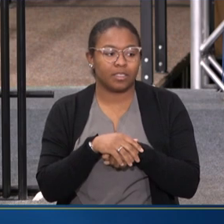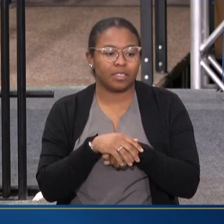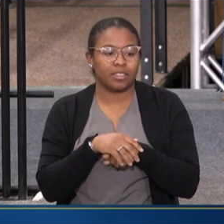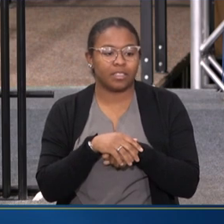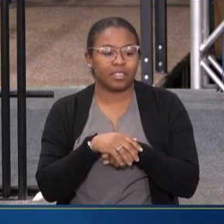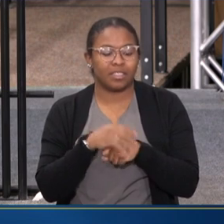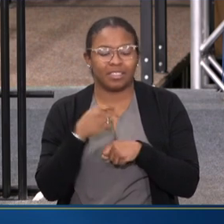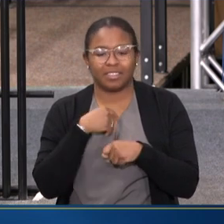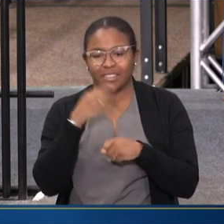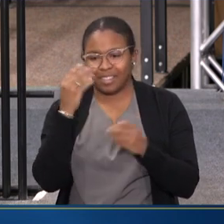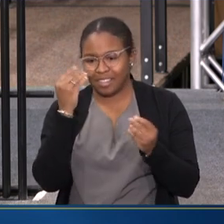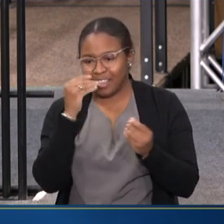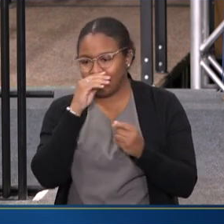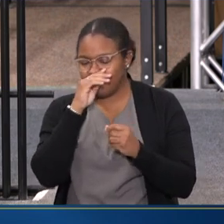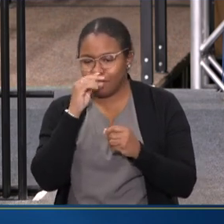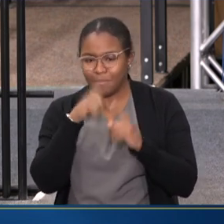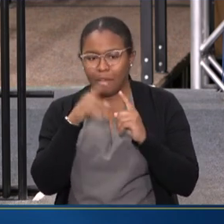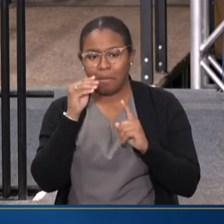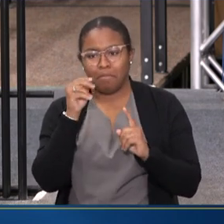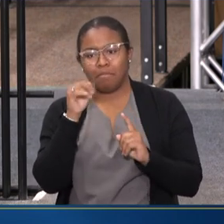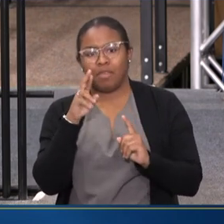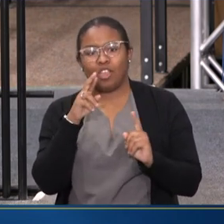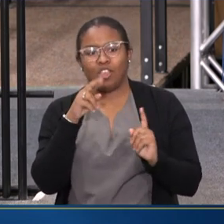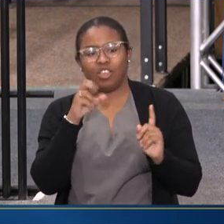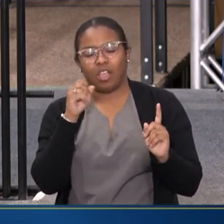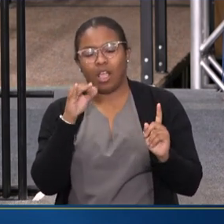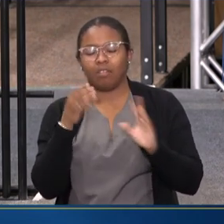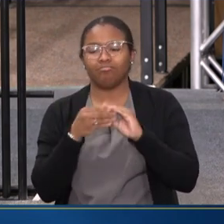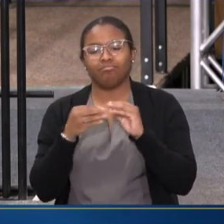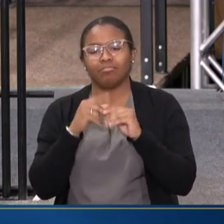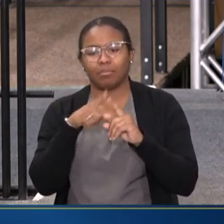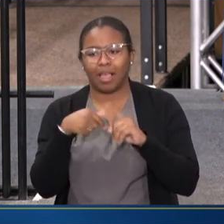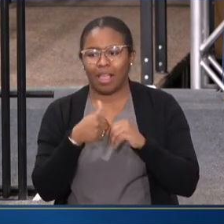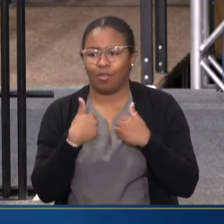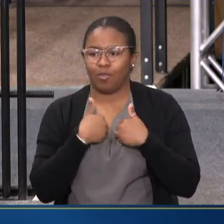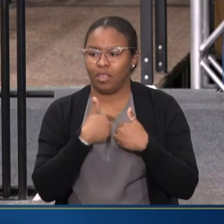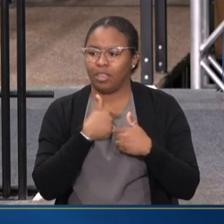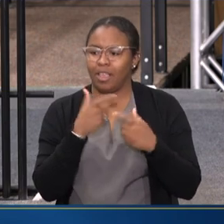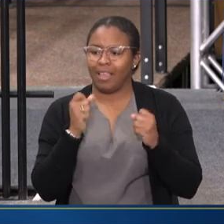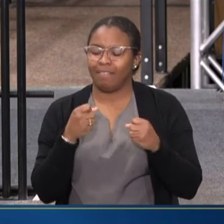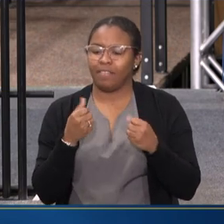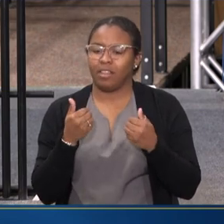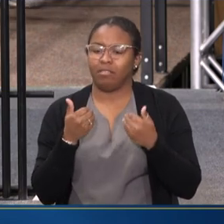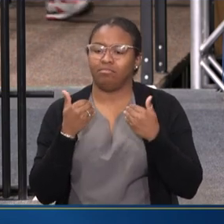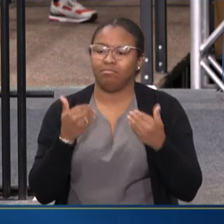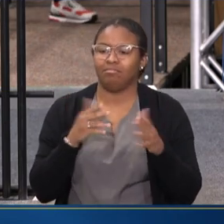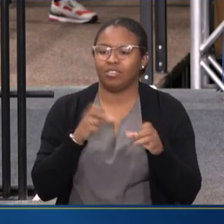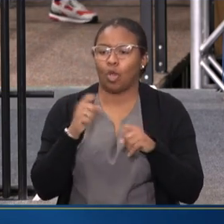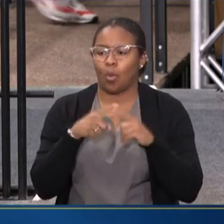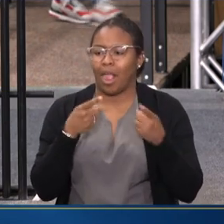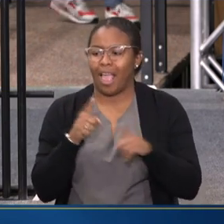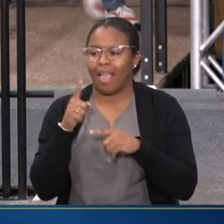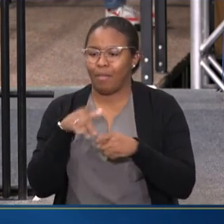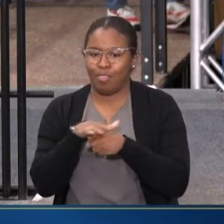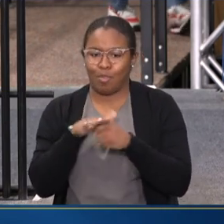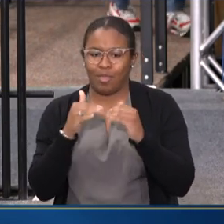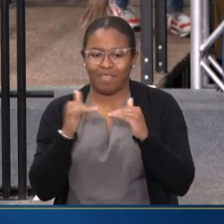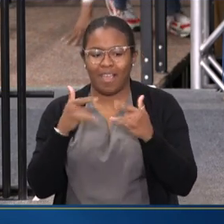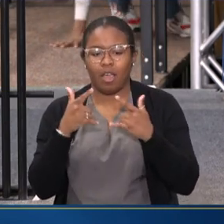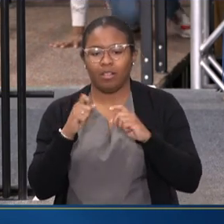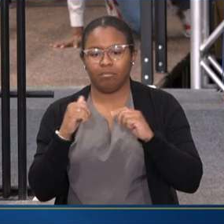back on a little bit of what Mayor Scott was saying with how we've got to sort of take what's happening at the local level and scale it up.